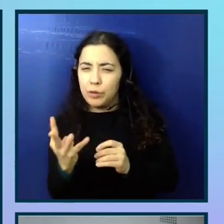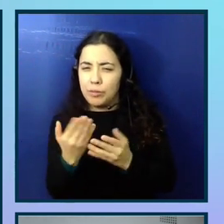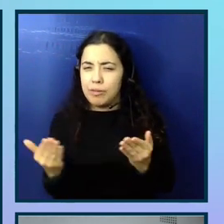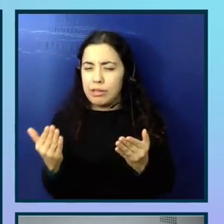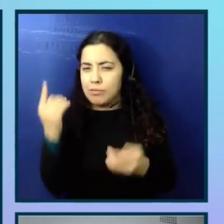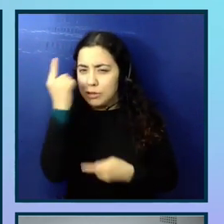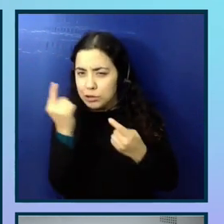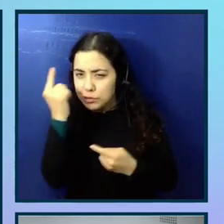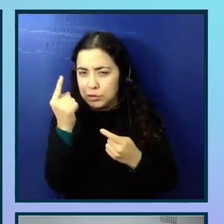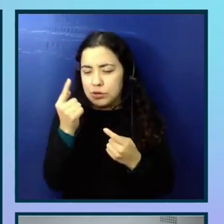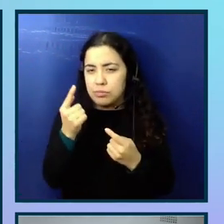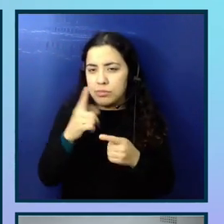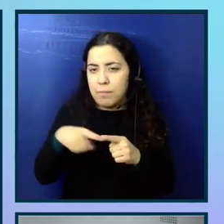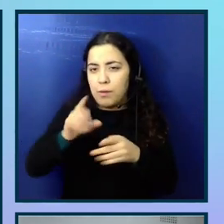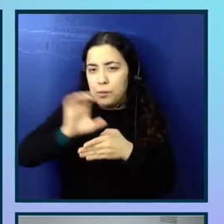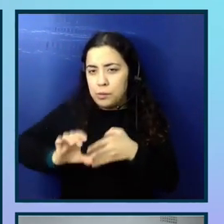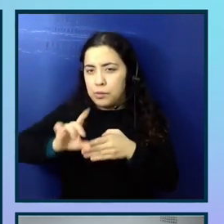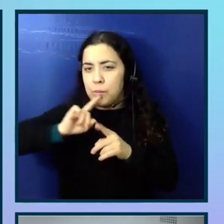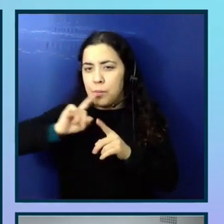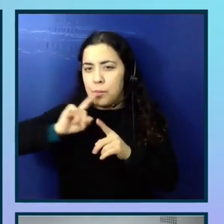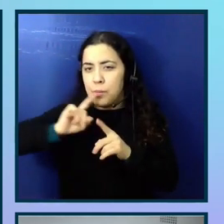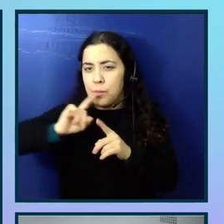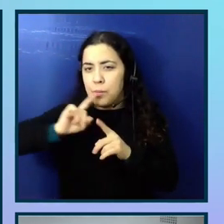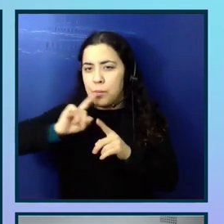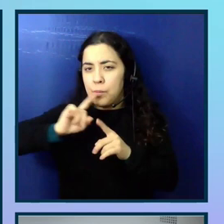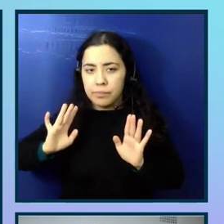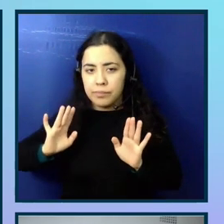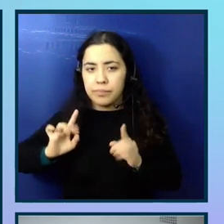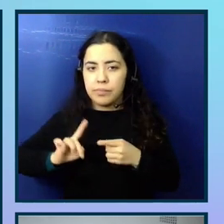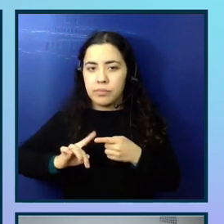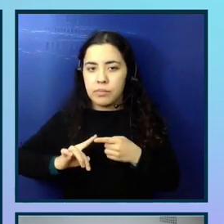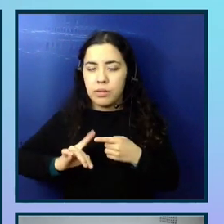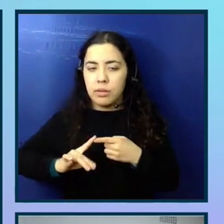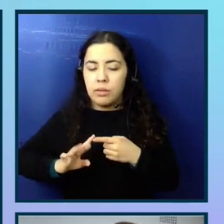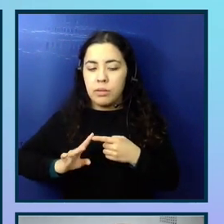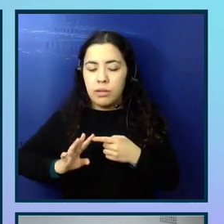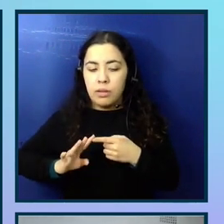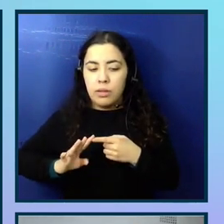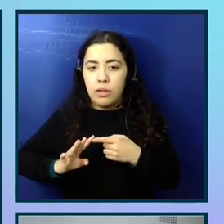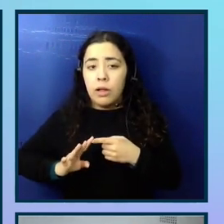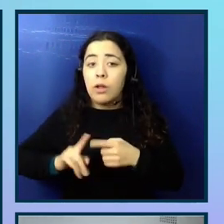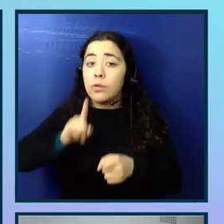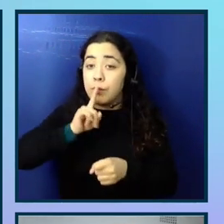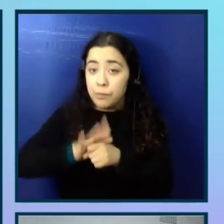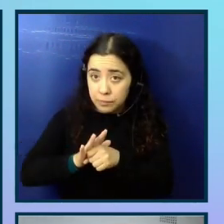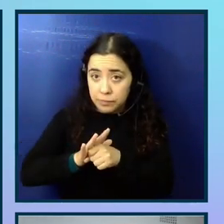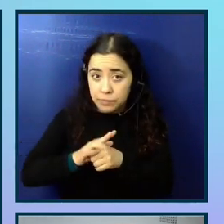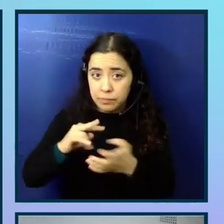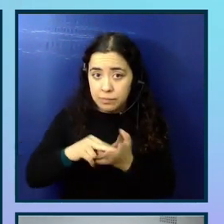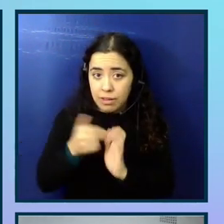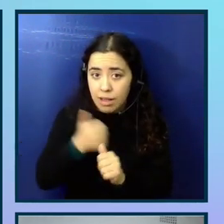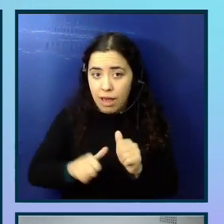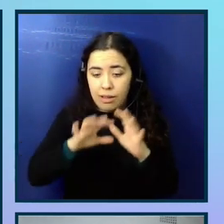to like conclusions and reporting. Some things to keep in mind are confirm that any categorizations